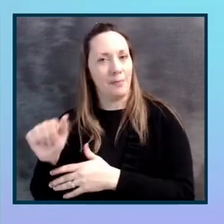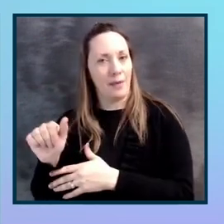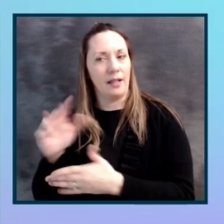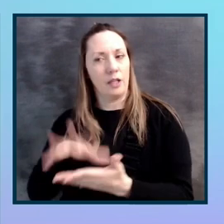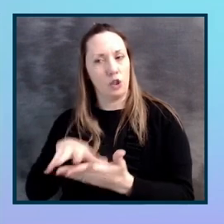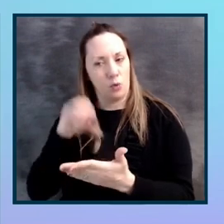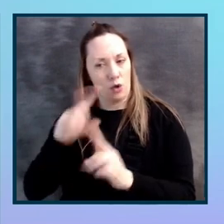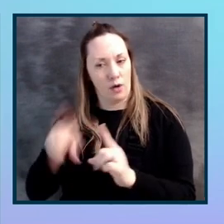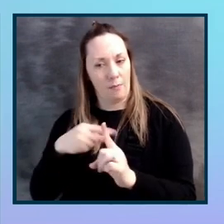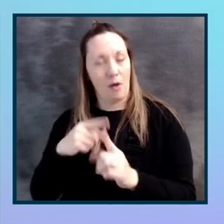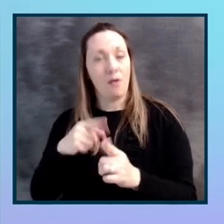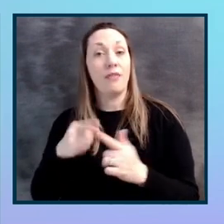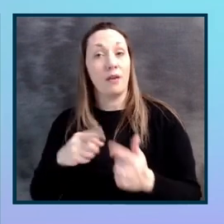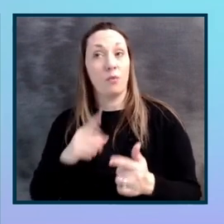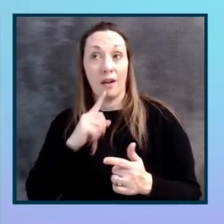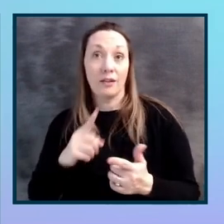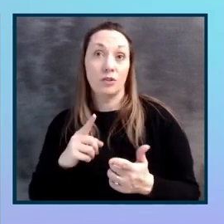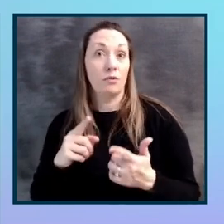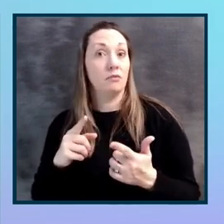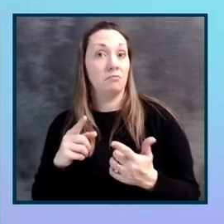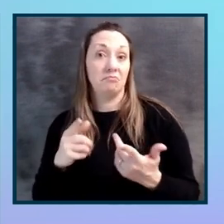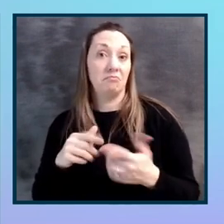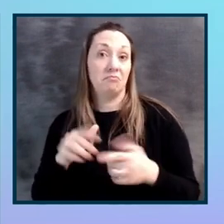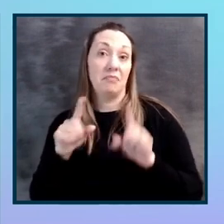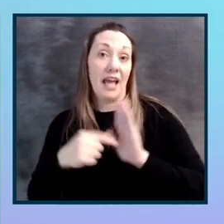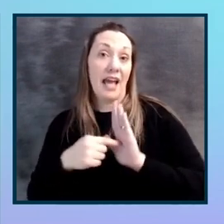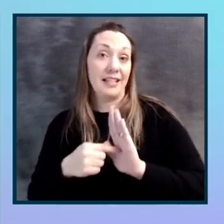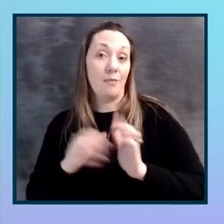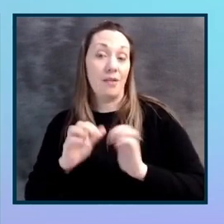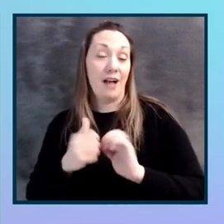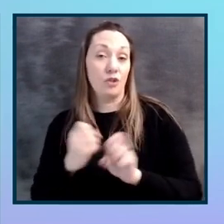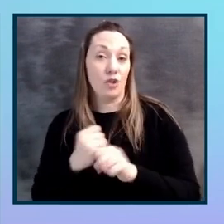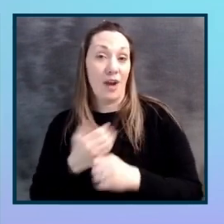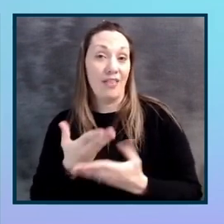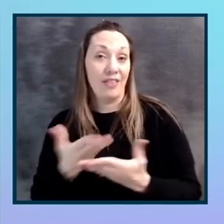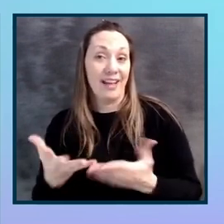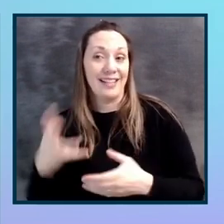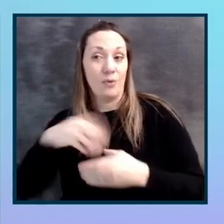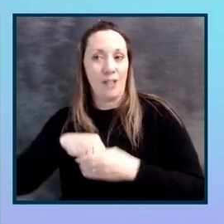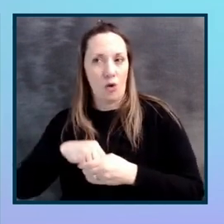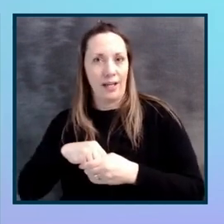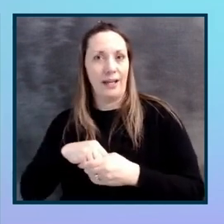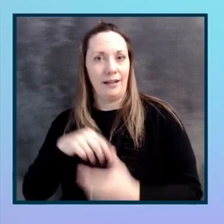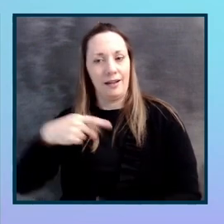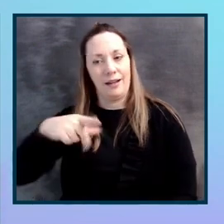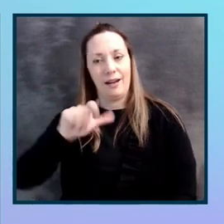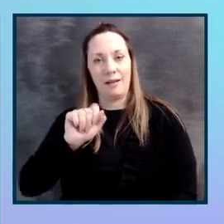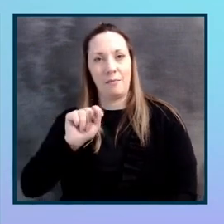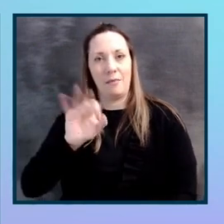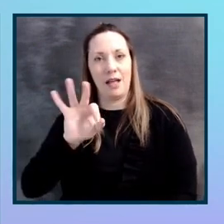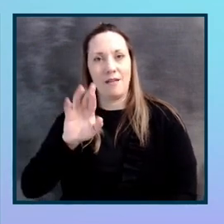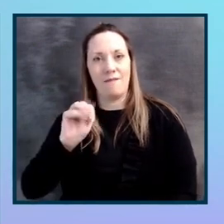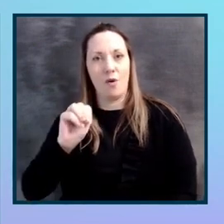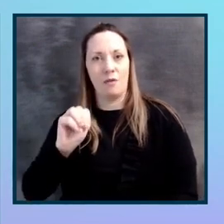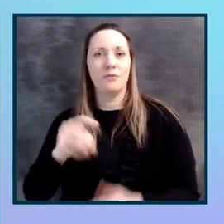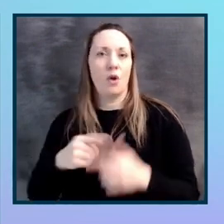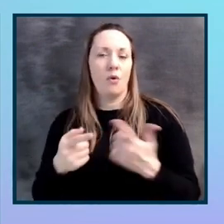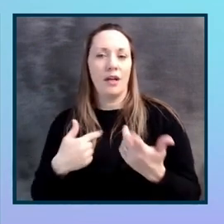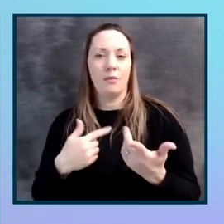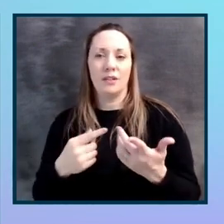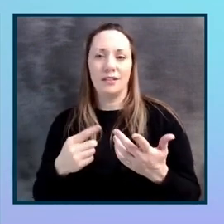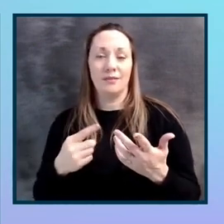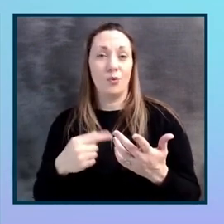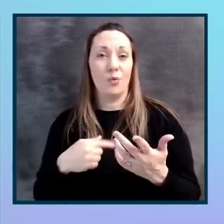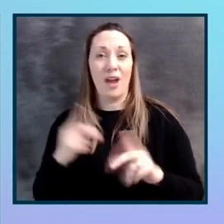And then we had practical examples of how to create things actually within our platform. So it was kind of super meta in that sense, because we